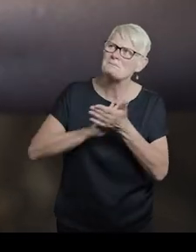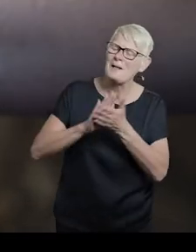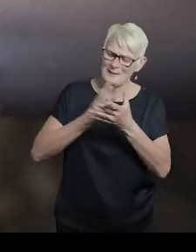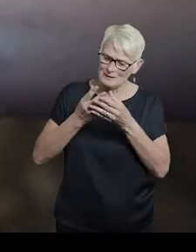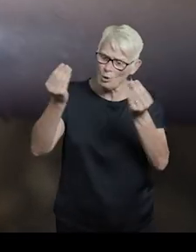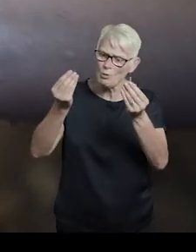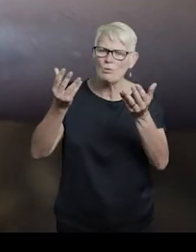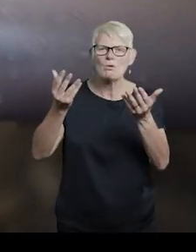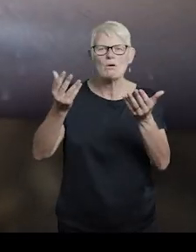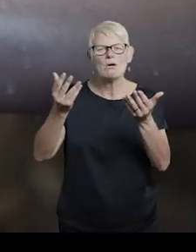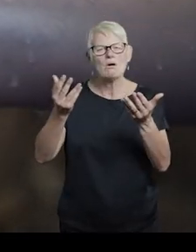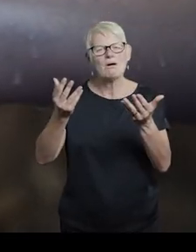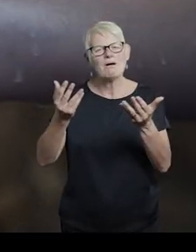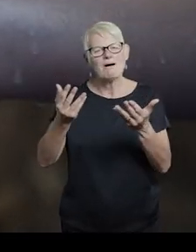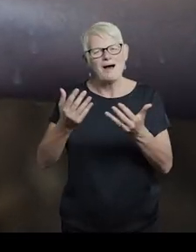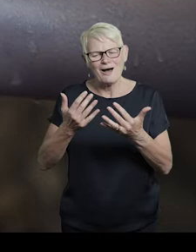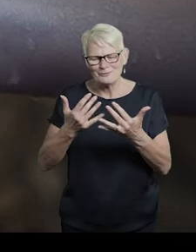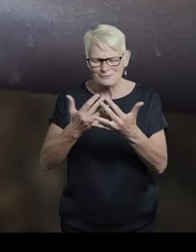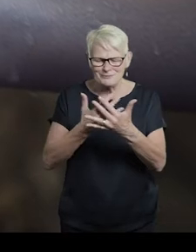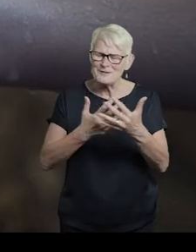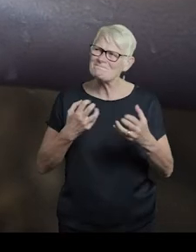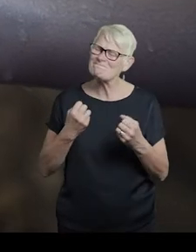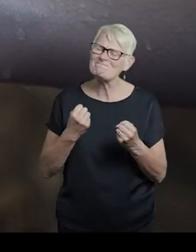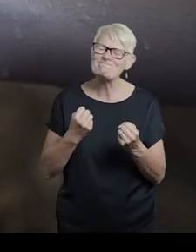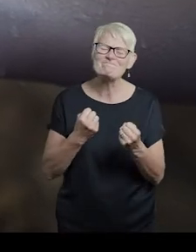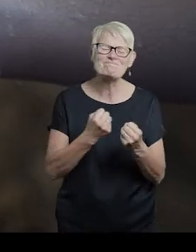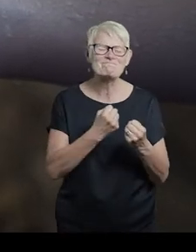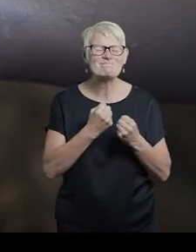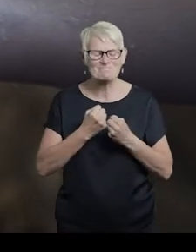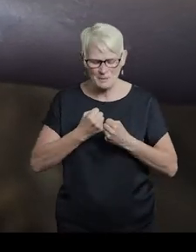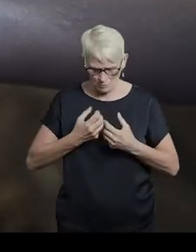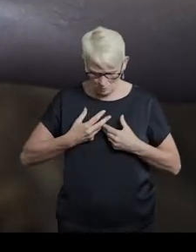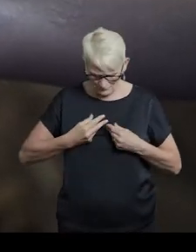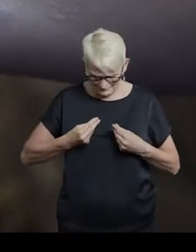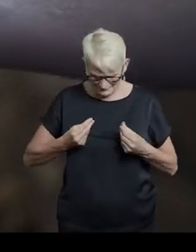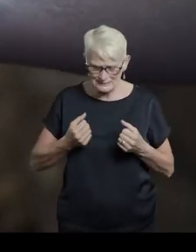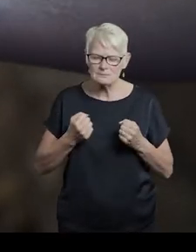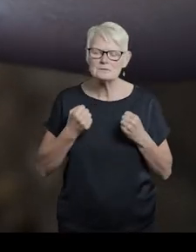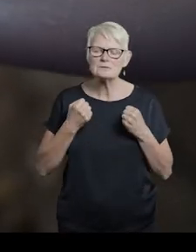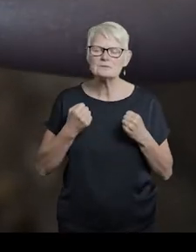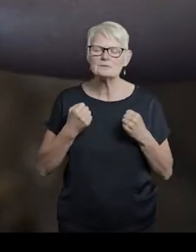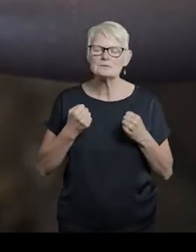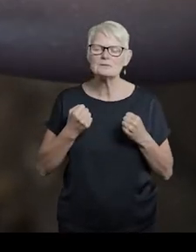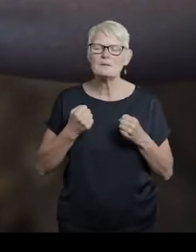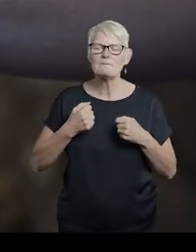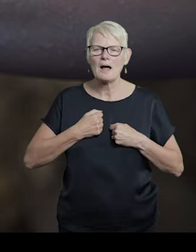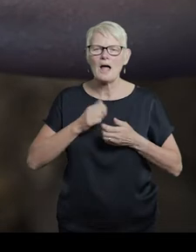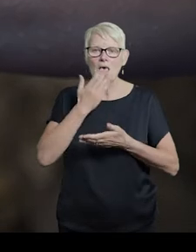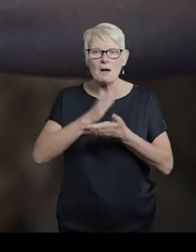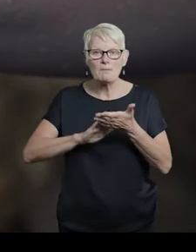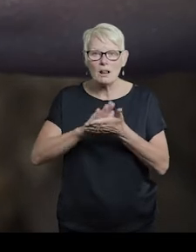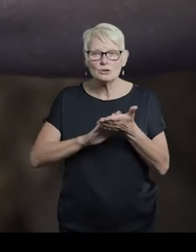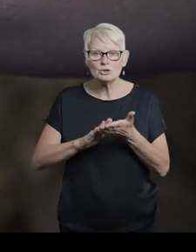them evaporate? Cling with burrs and claws and itchy breaking. Please, may I